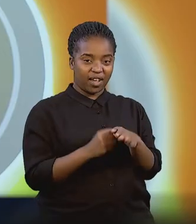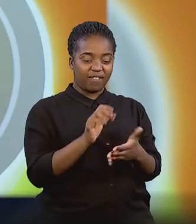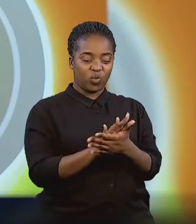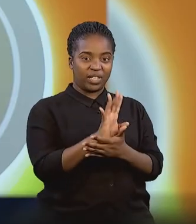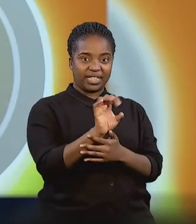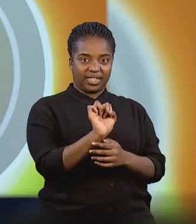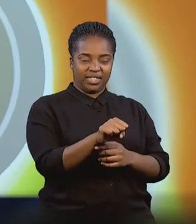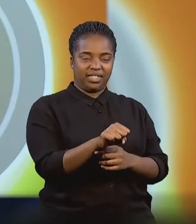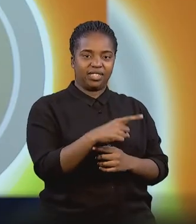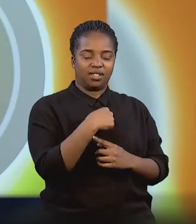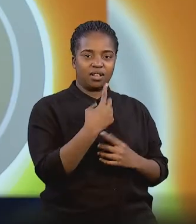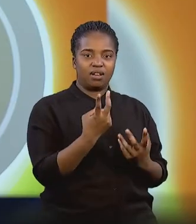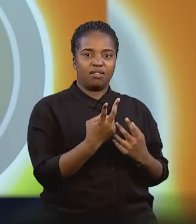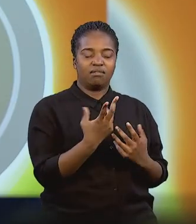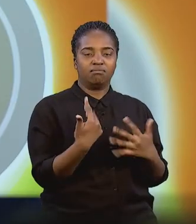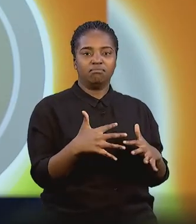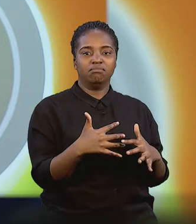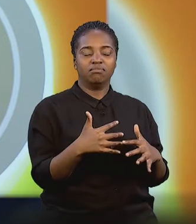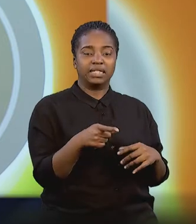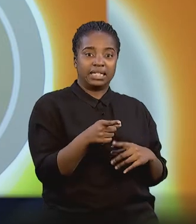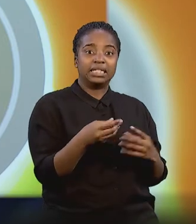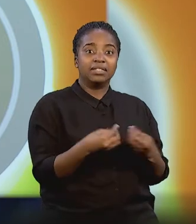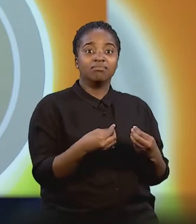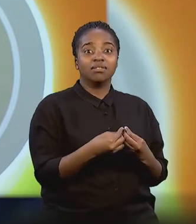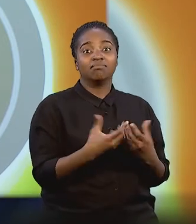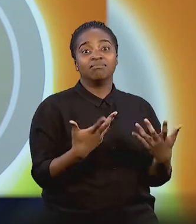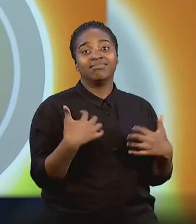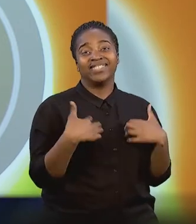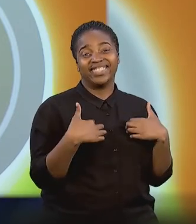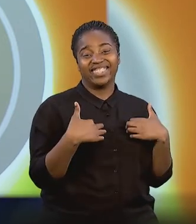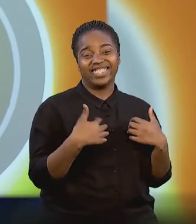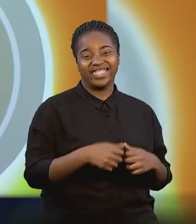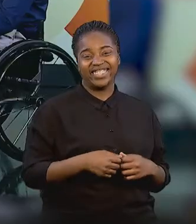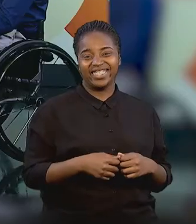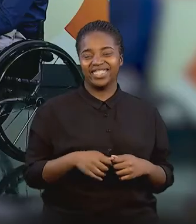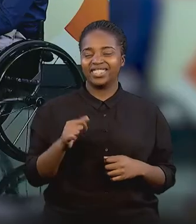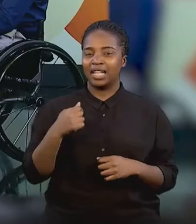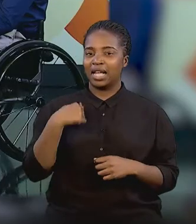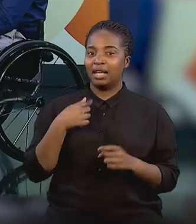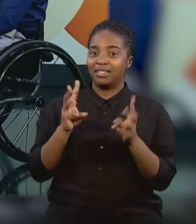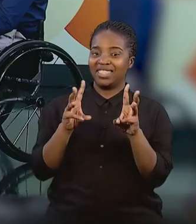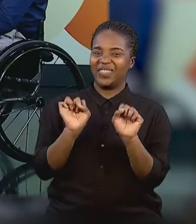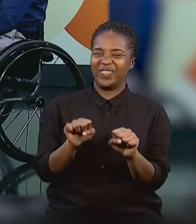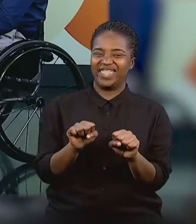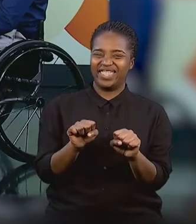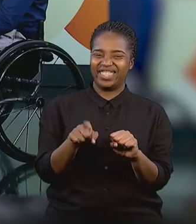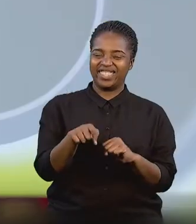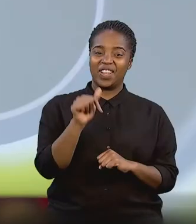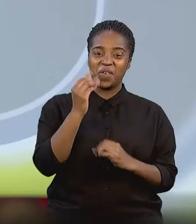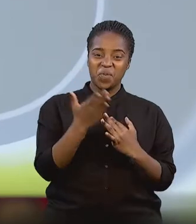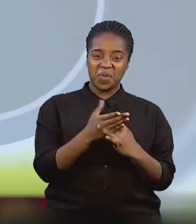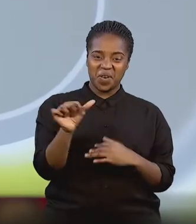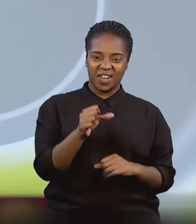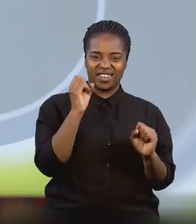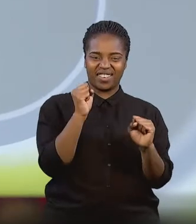which is also adapted. So that is going to be amazing. I'll definitely be watching the space for you.